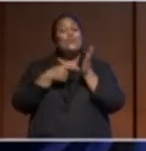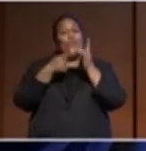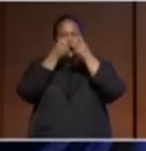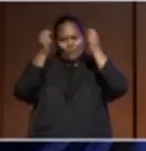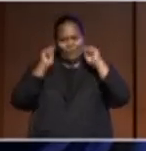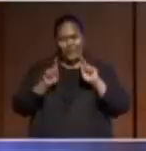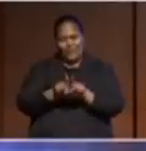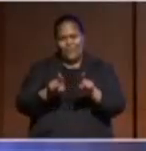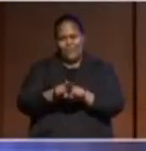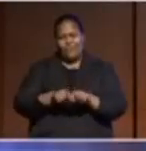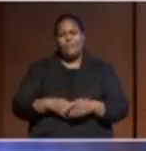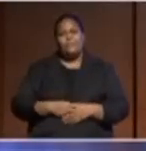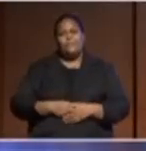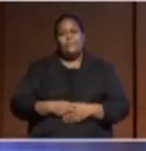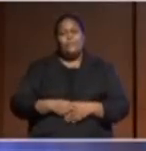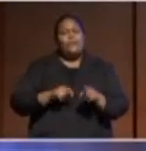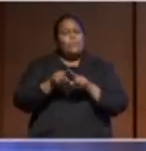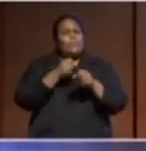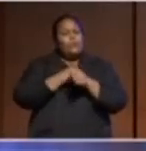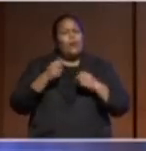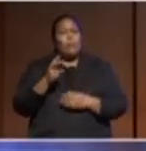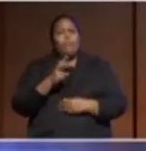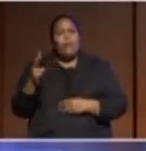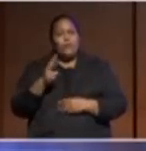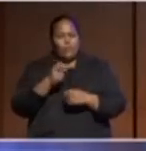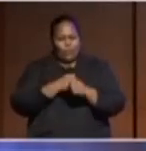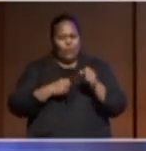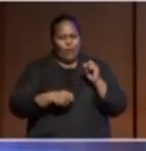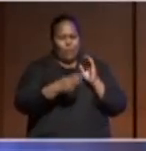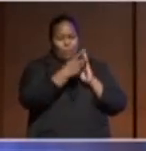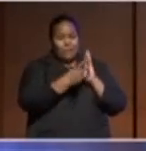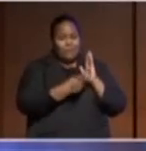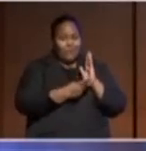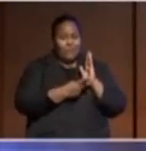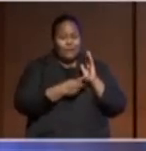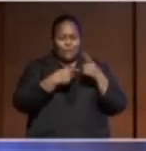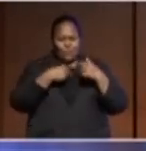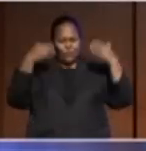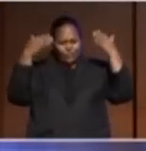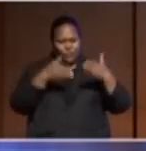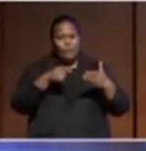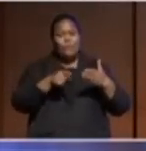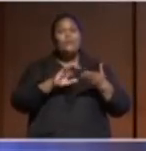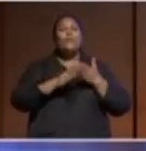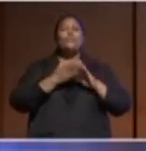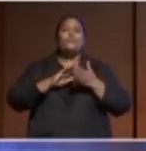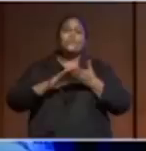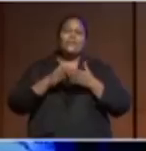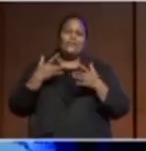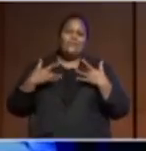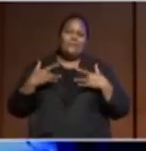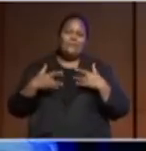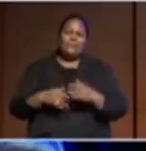And so many of our values and principles that we live by are very much focused on the well-being of the community. We emphasize